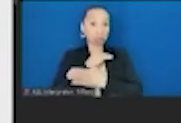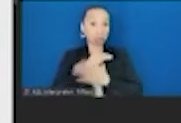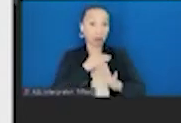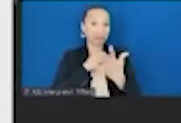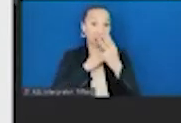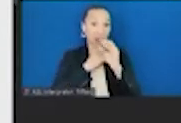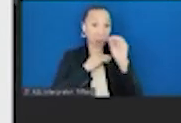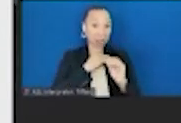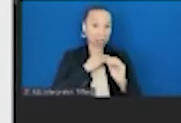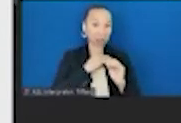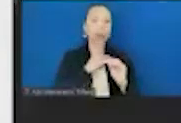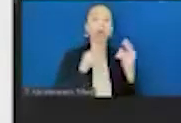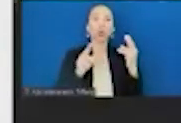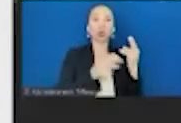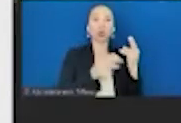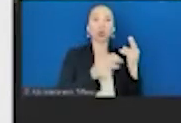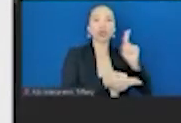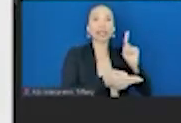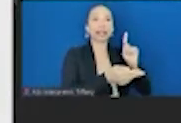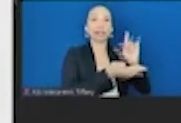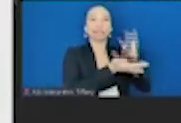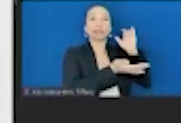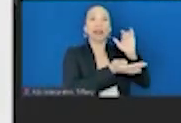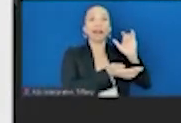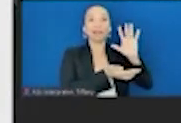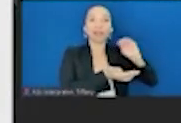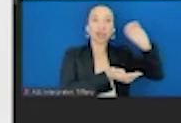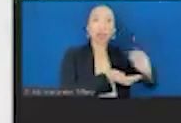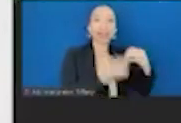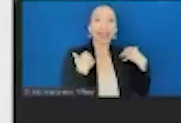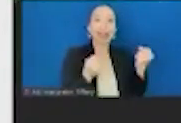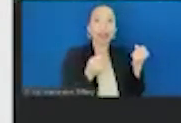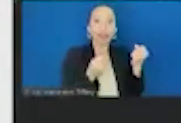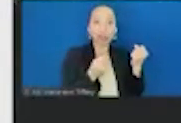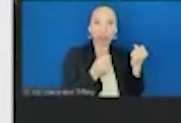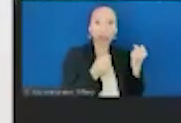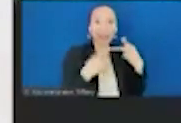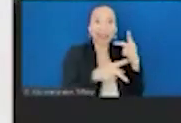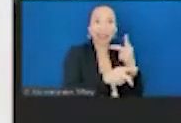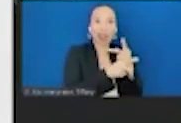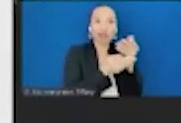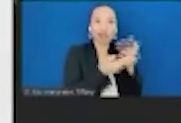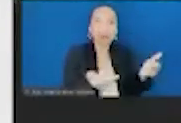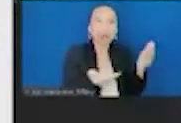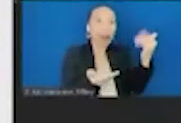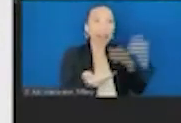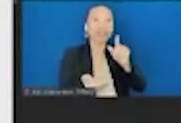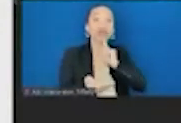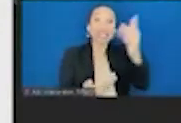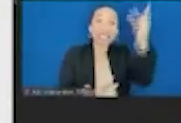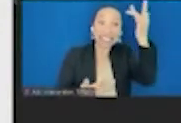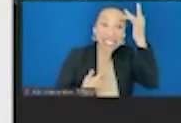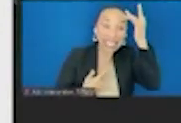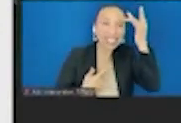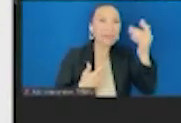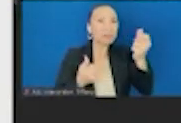% of all of our healthcare system resources because they're very, very ill. They have end-stage renal disease. They have cancer. They